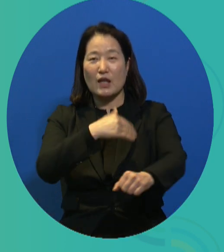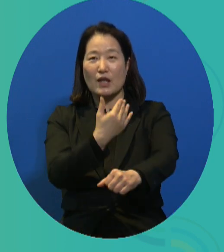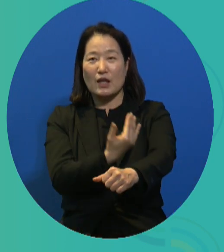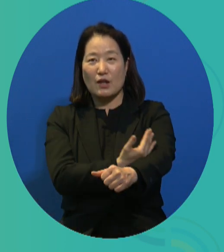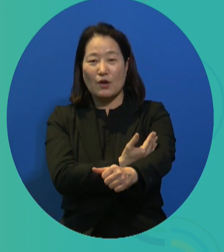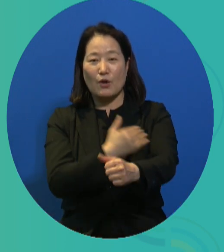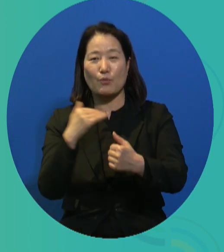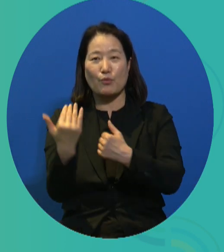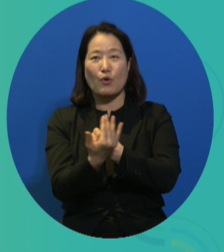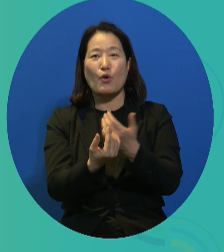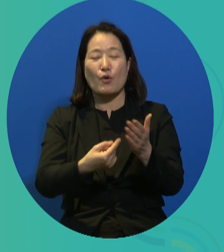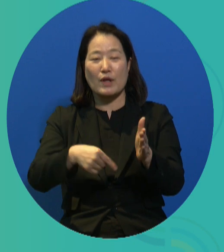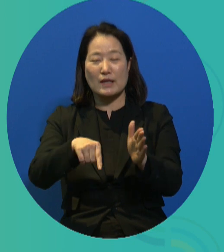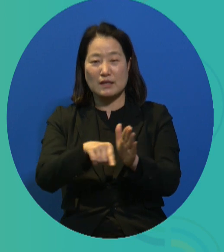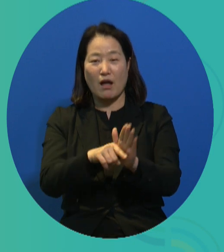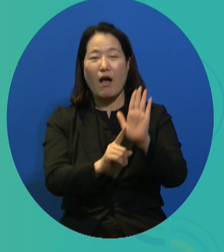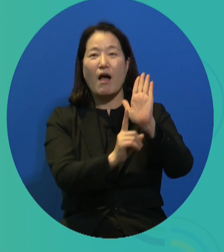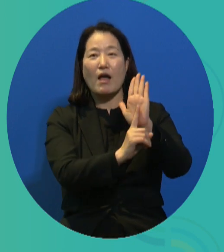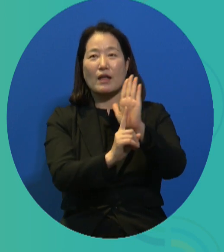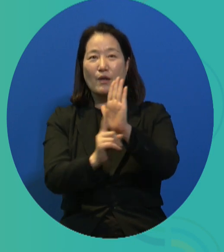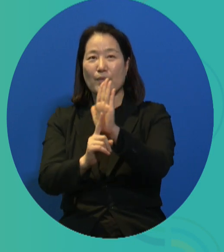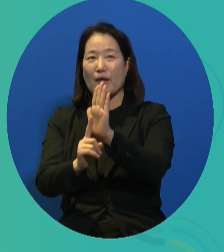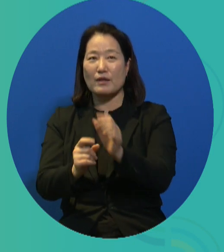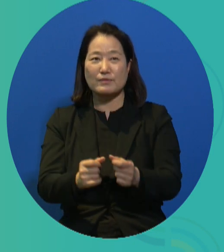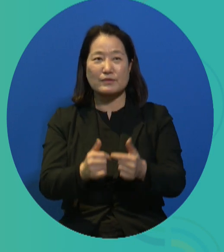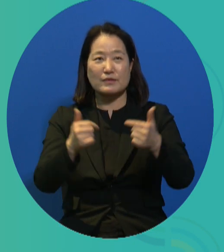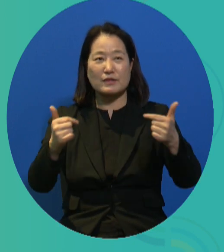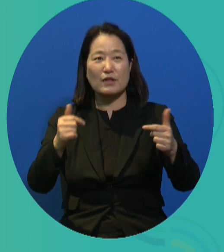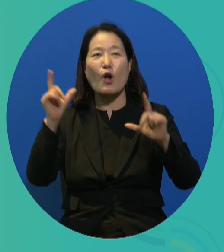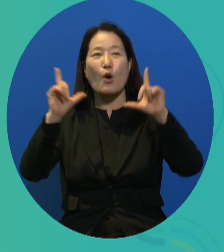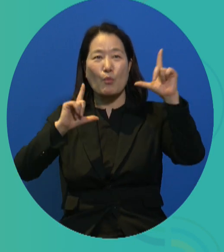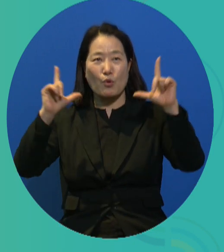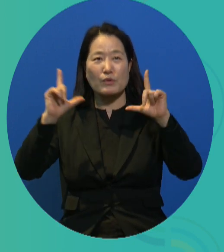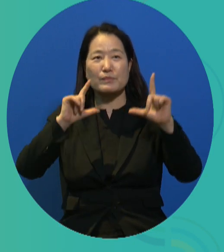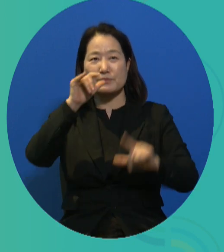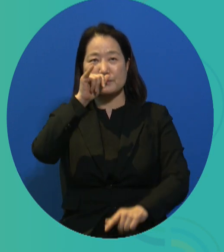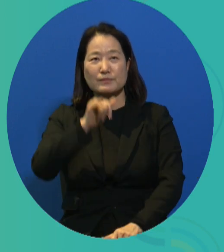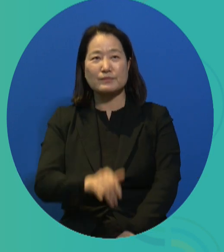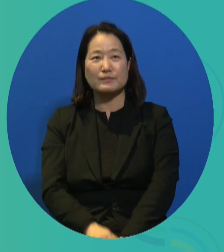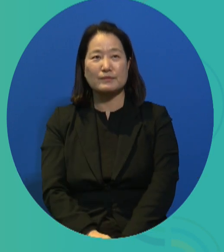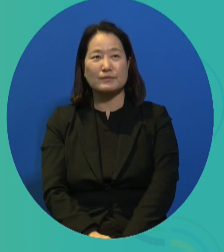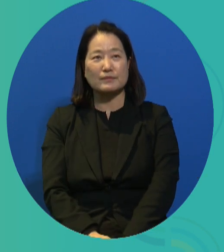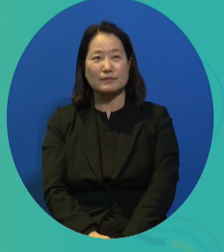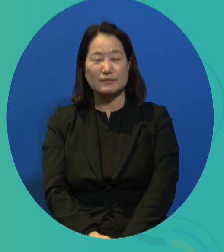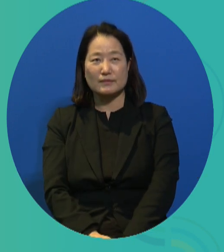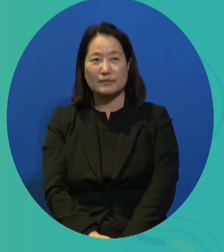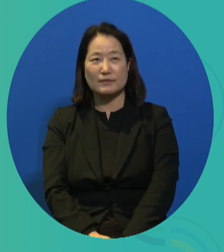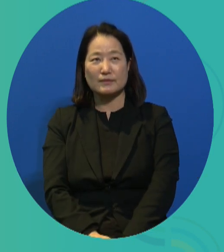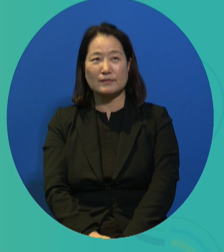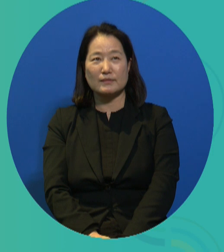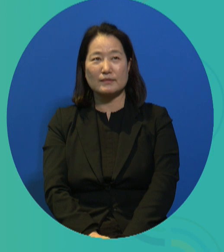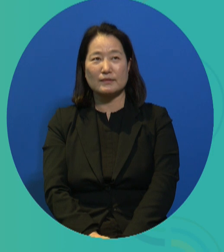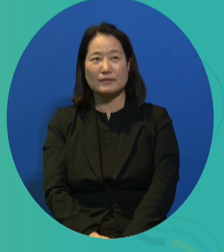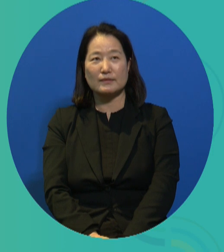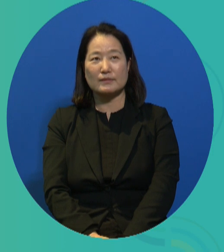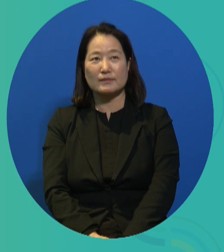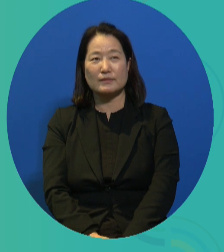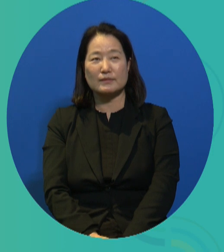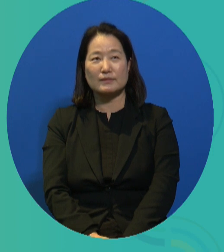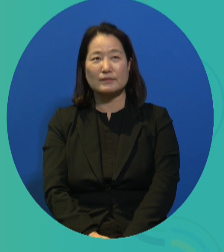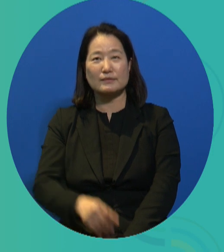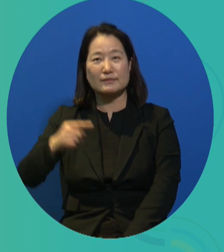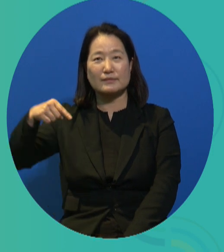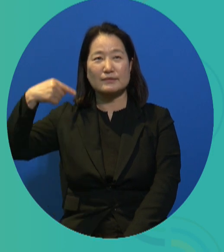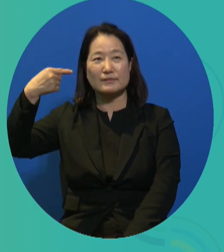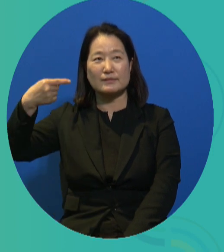It aims to show that these disabled persons are legitimate members of the society where they can make